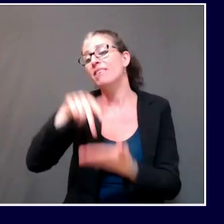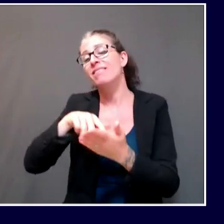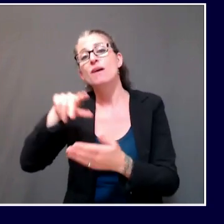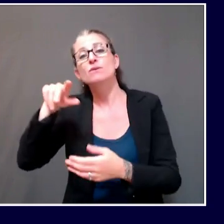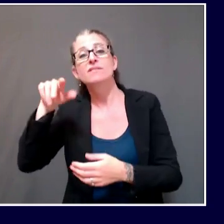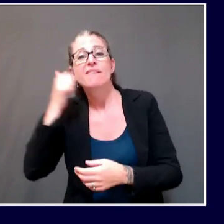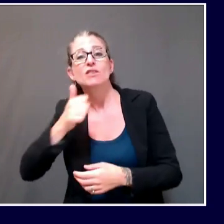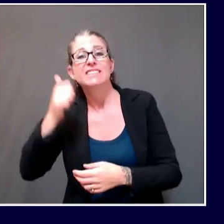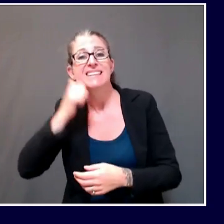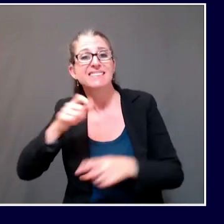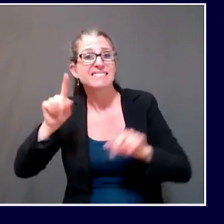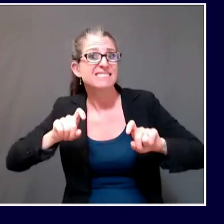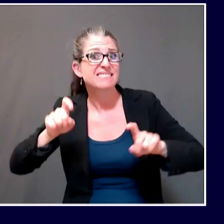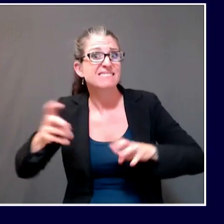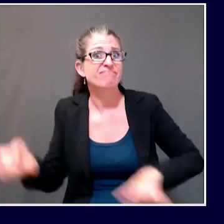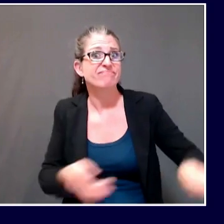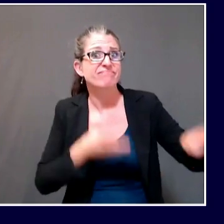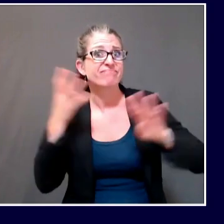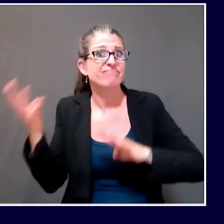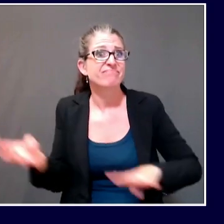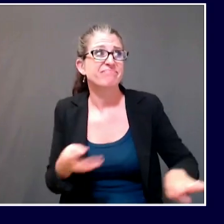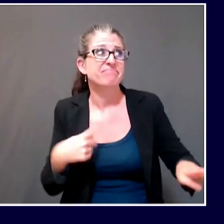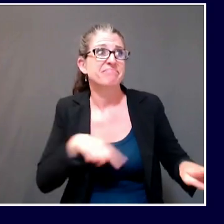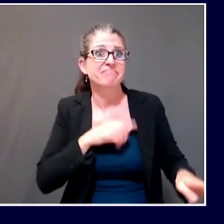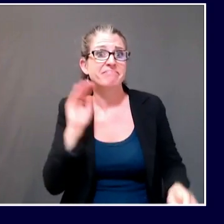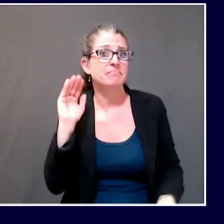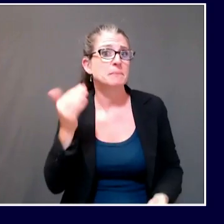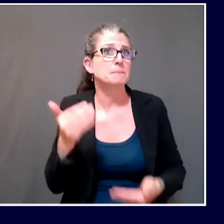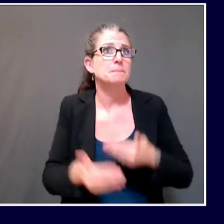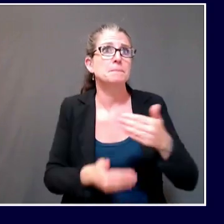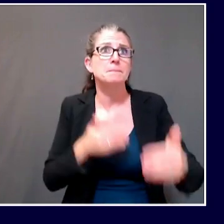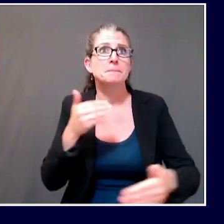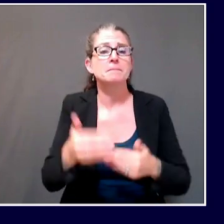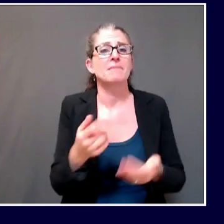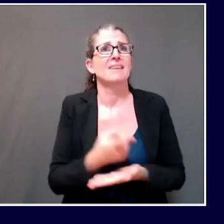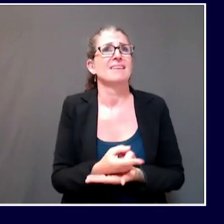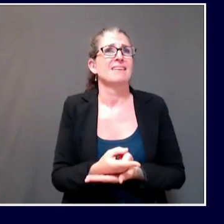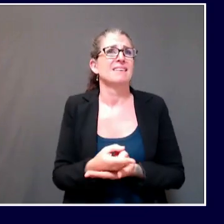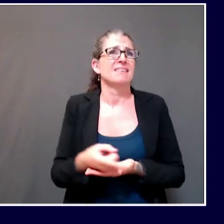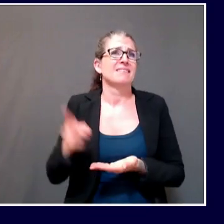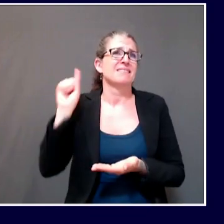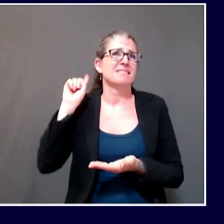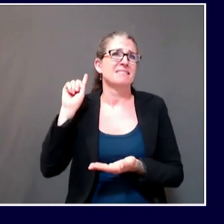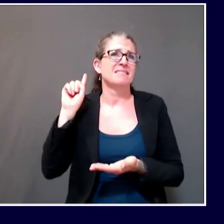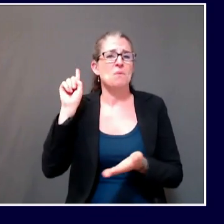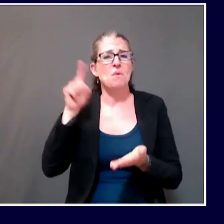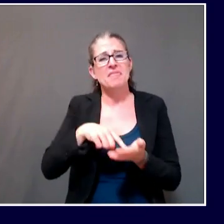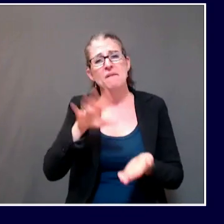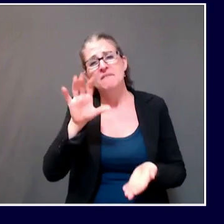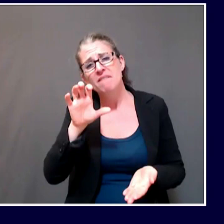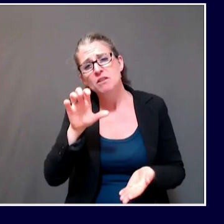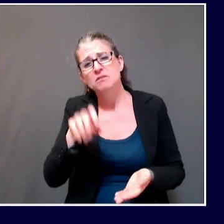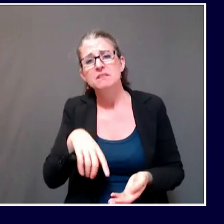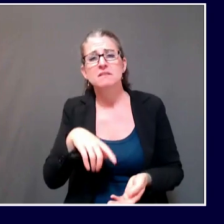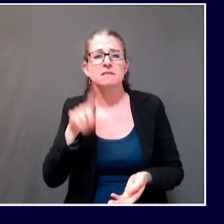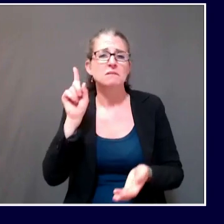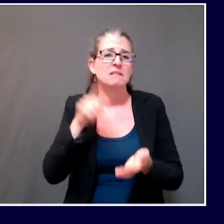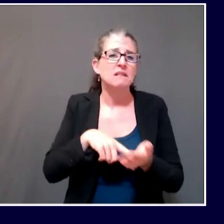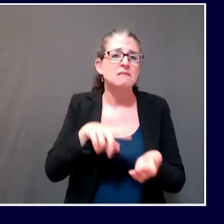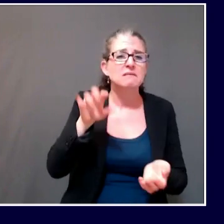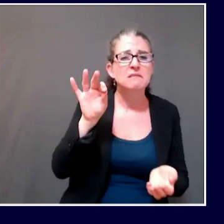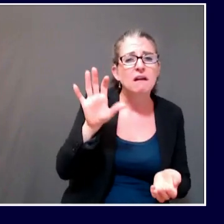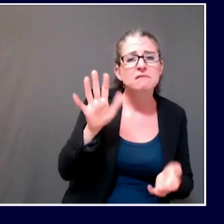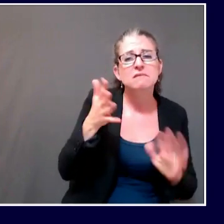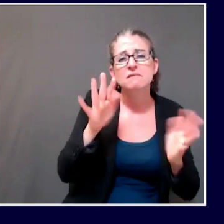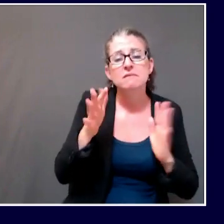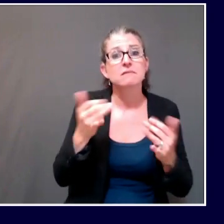just in the past two weeks that could account for why there are additional cases. When additional cases are detected, the reproductive number